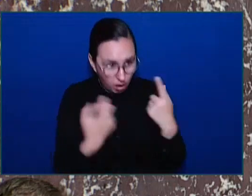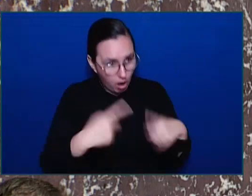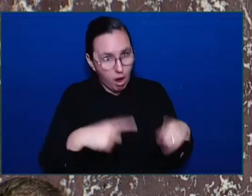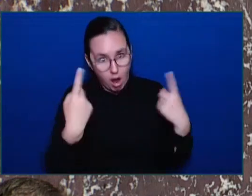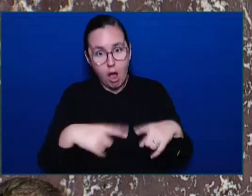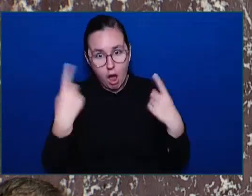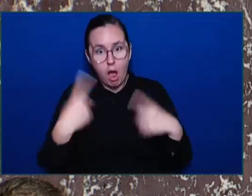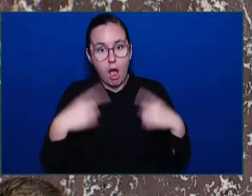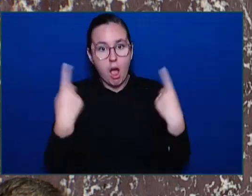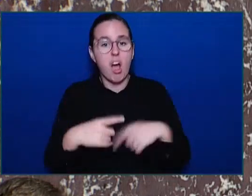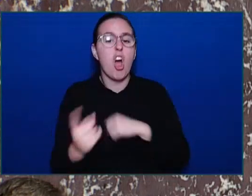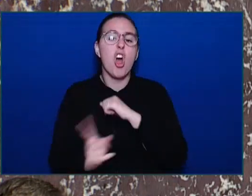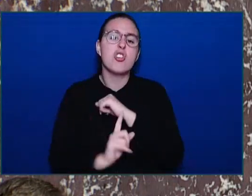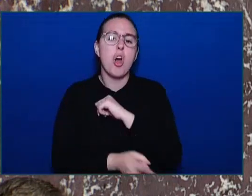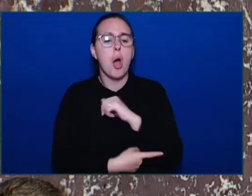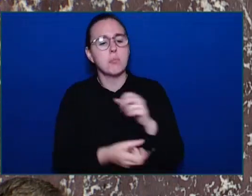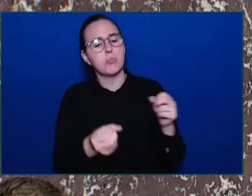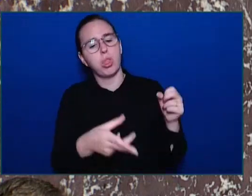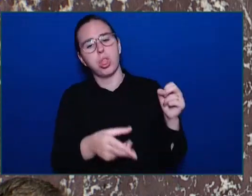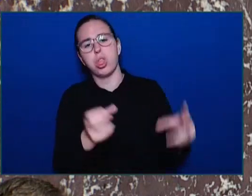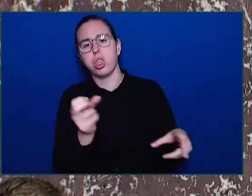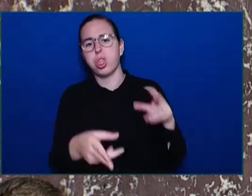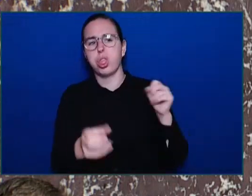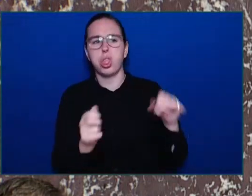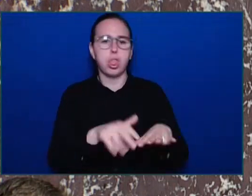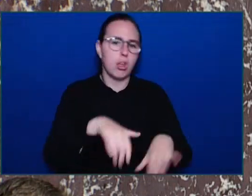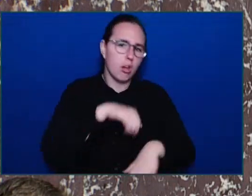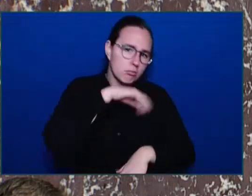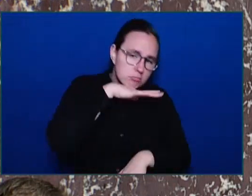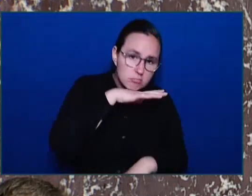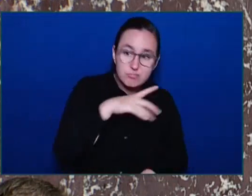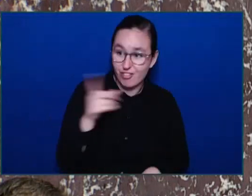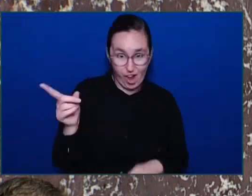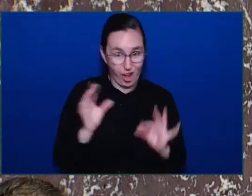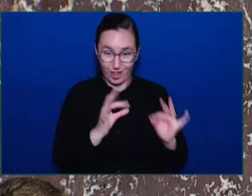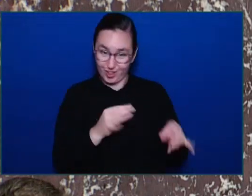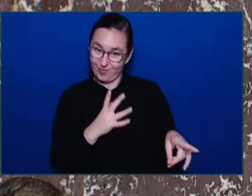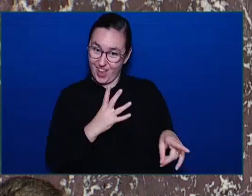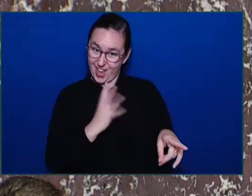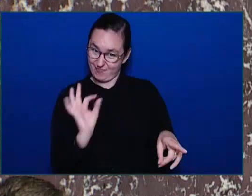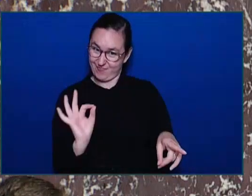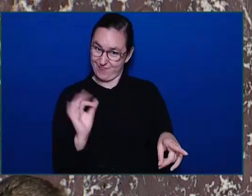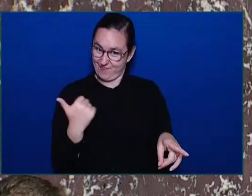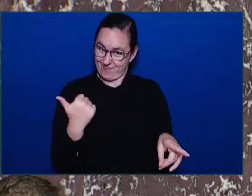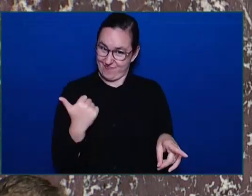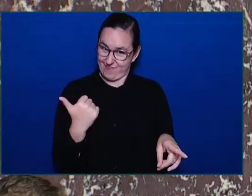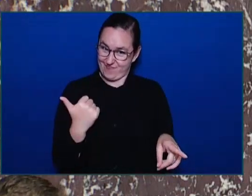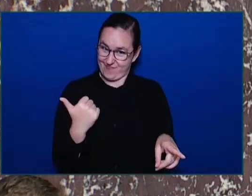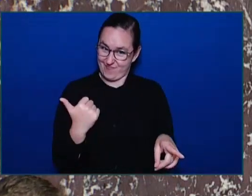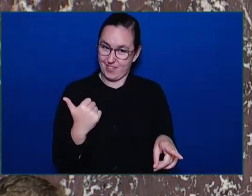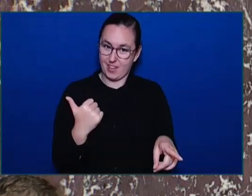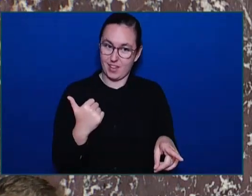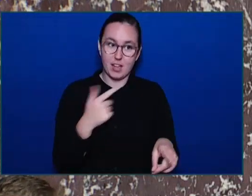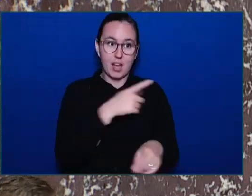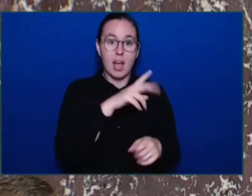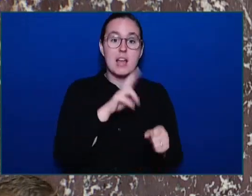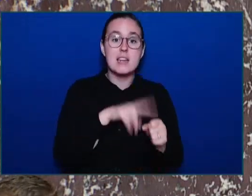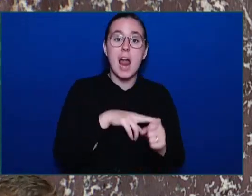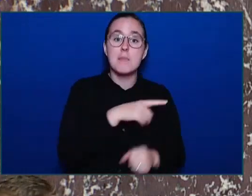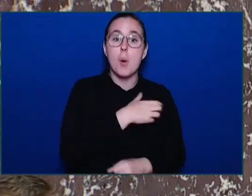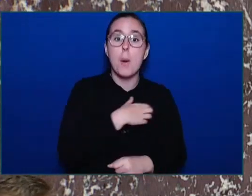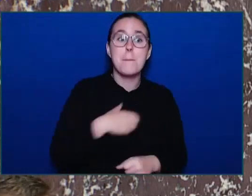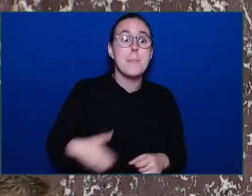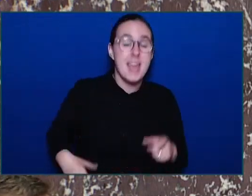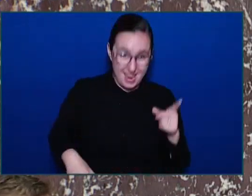somehow things are okay. Well, here's what the Nanaimo Mayor, Leonard Krogh, said, and imagine, Mr. Speaker, if Mr.